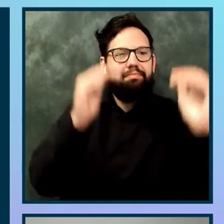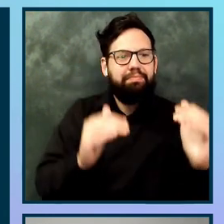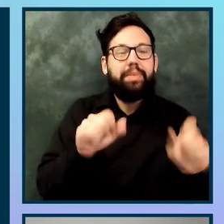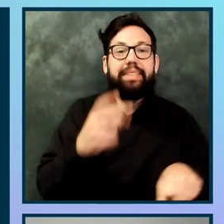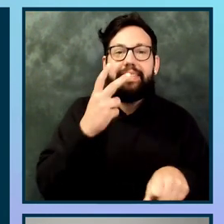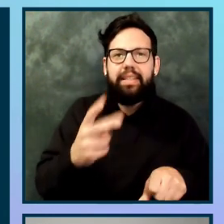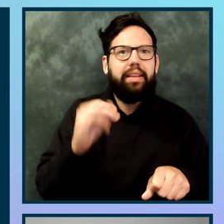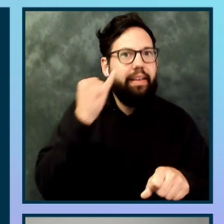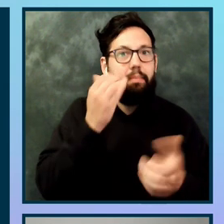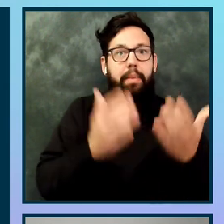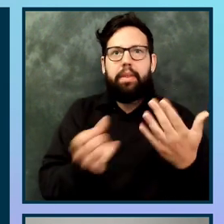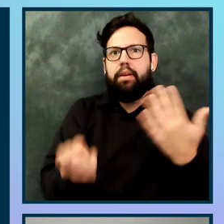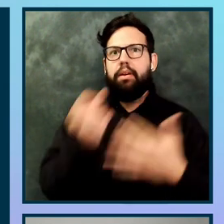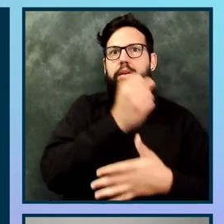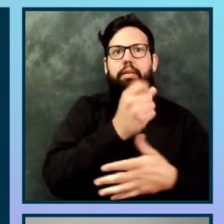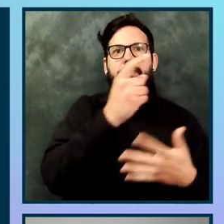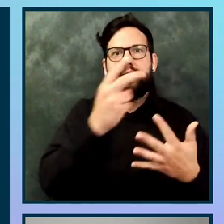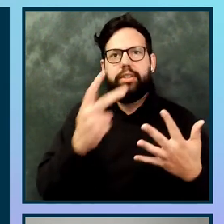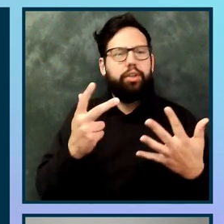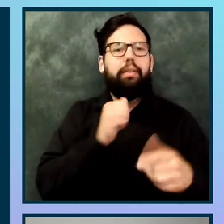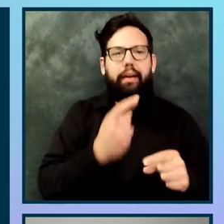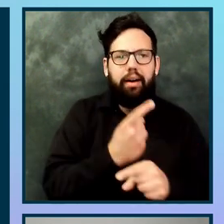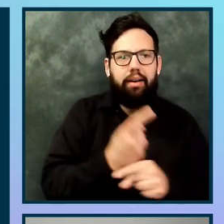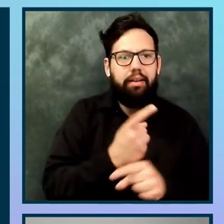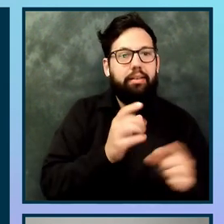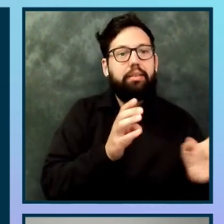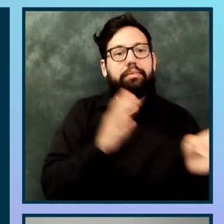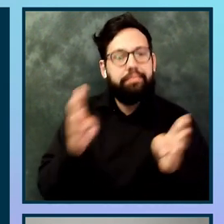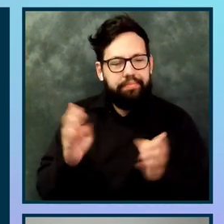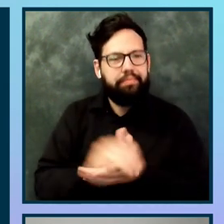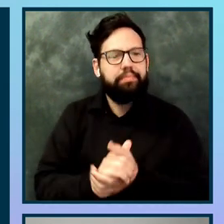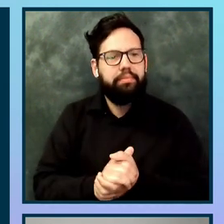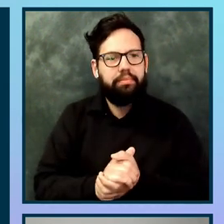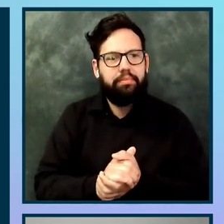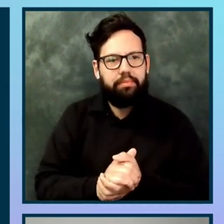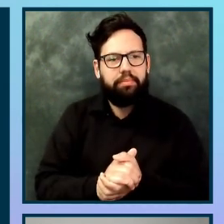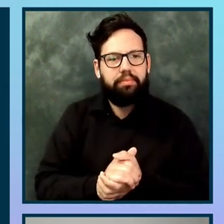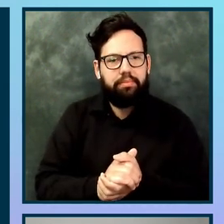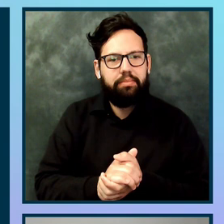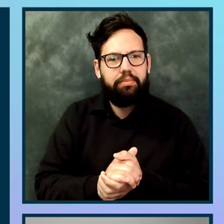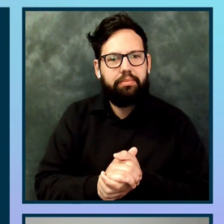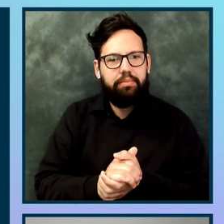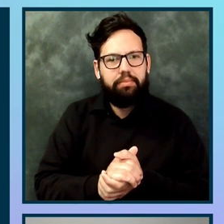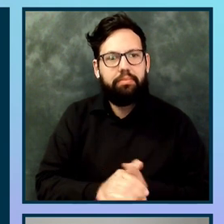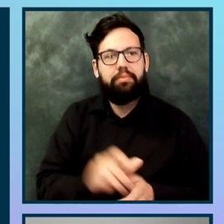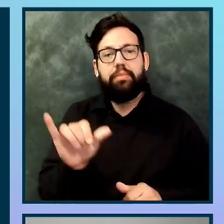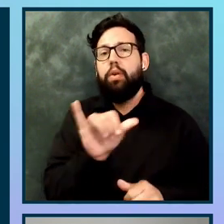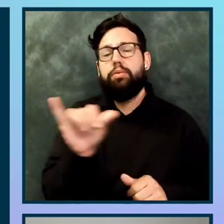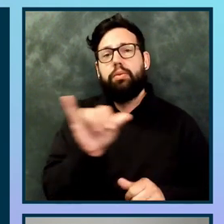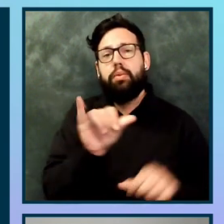you can deactivate the whole styles of your website as well. So you can see if the if the DOM structure is correctly